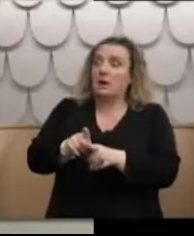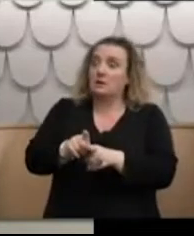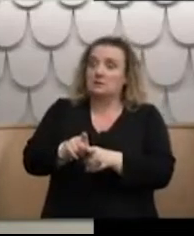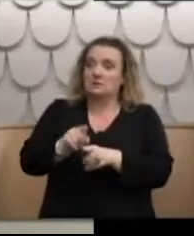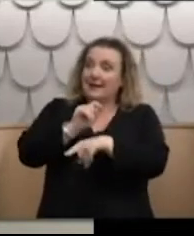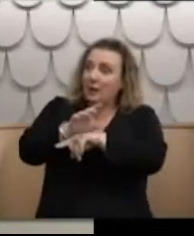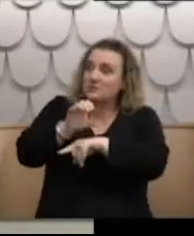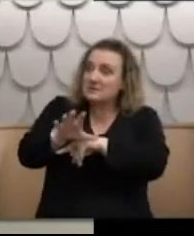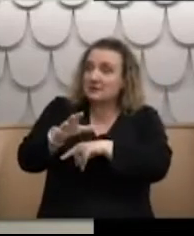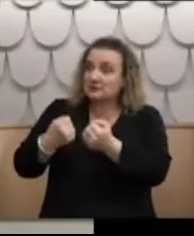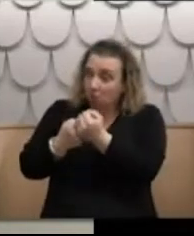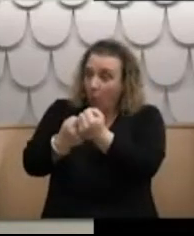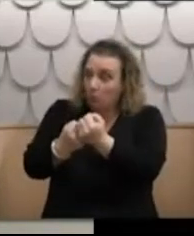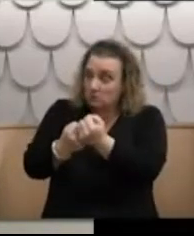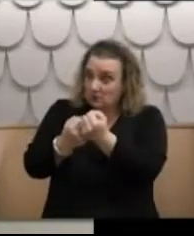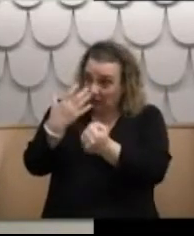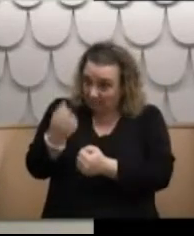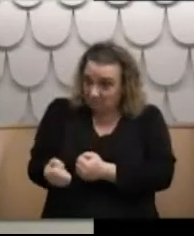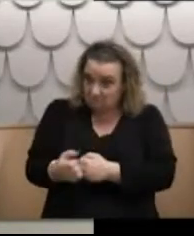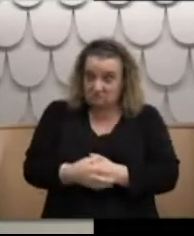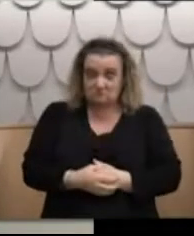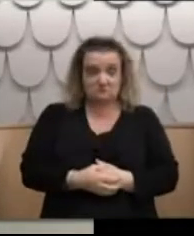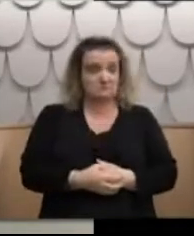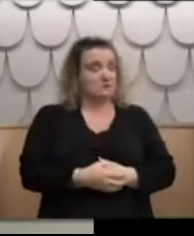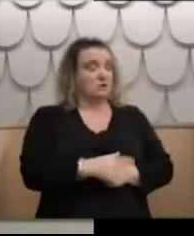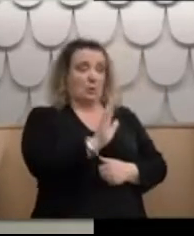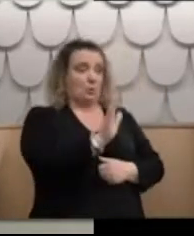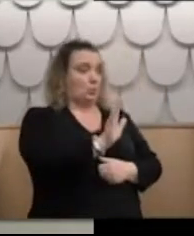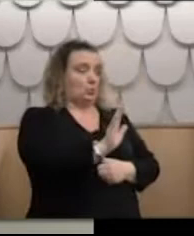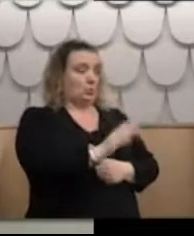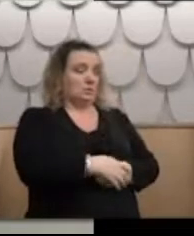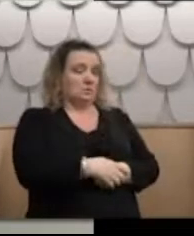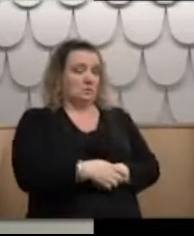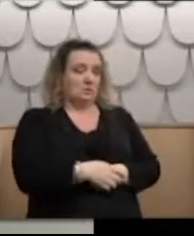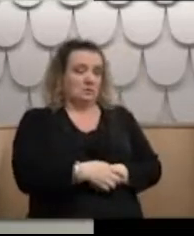care, any counselling or anything like that? No, no.